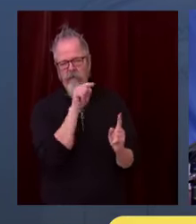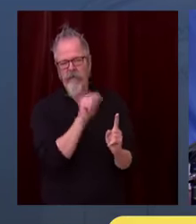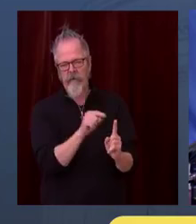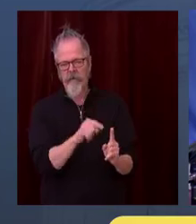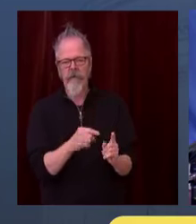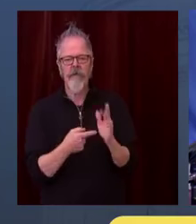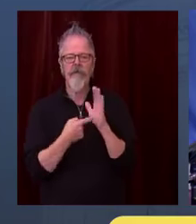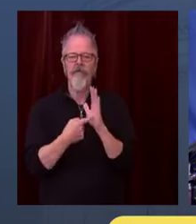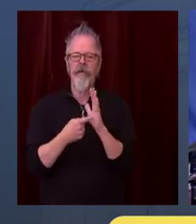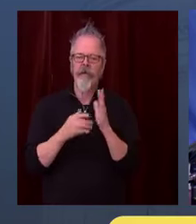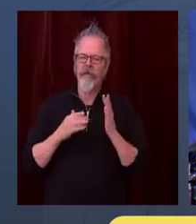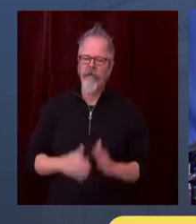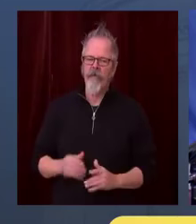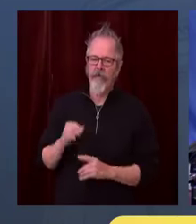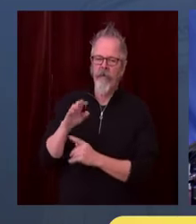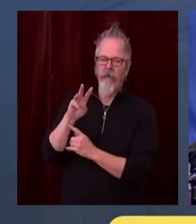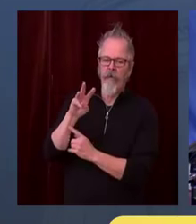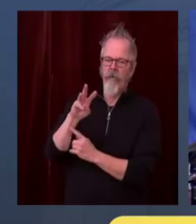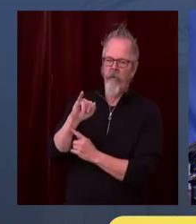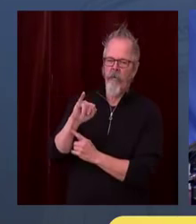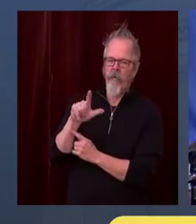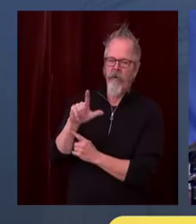print money, unlike Washington, D.C.